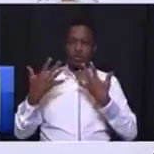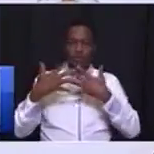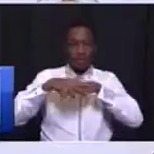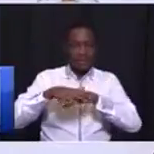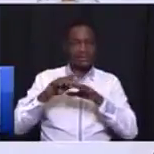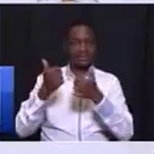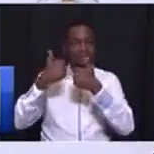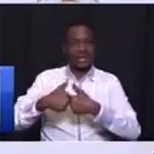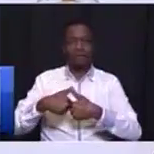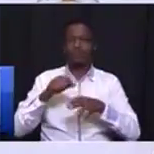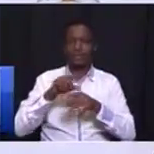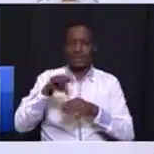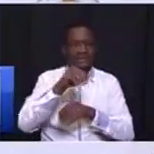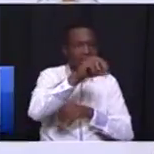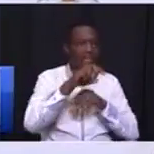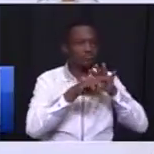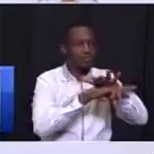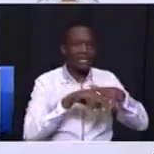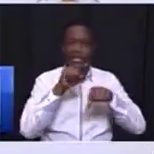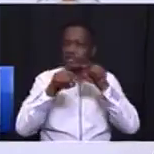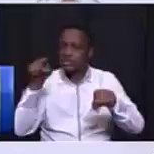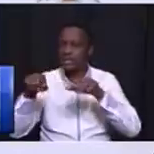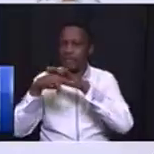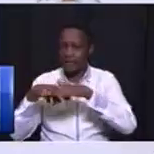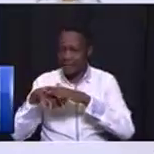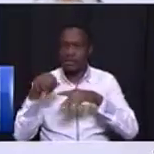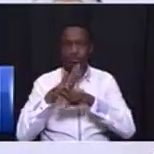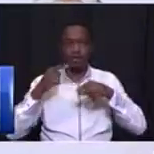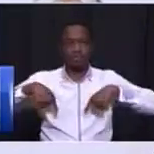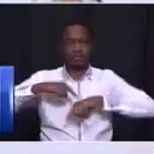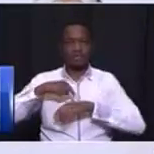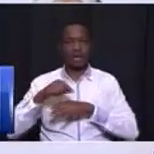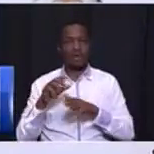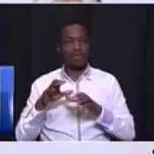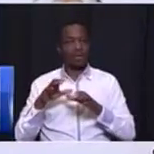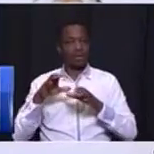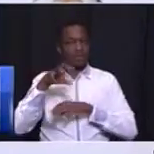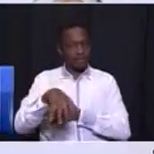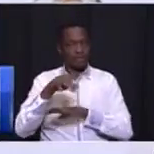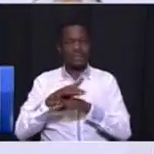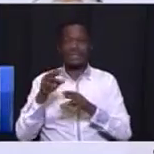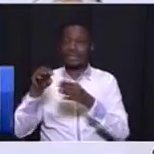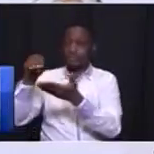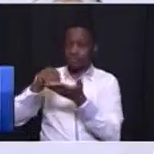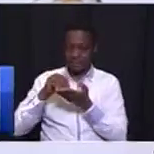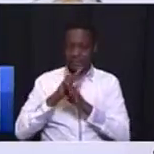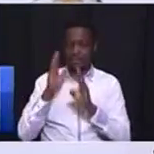We must take them to every region of our province and bring in private sector partnership in this regard.